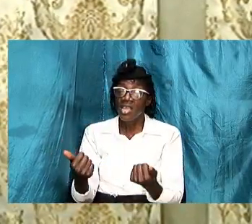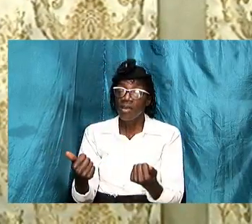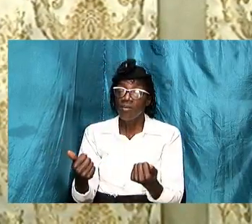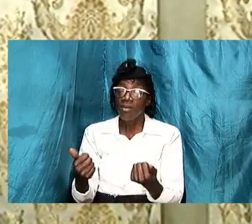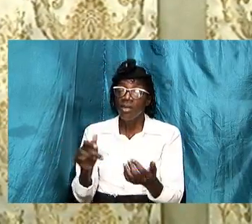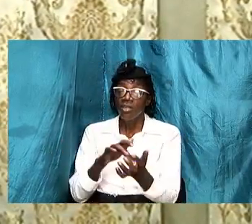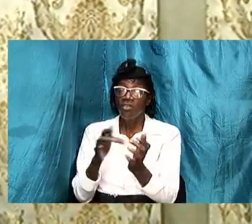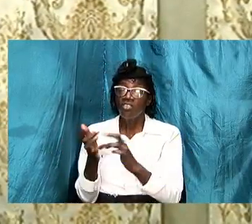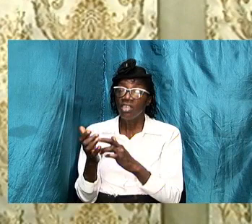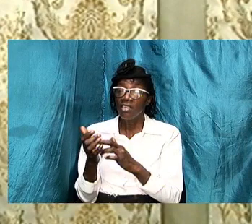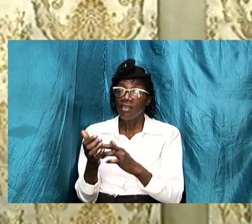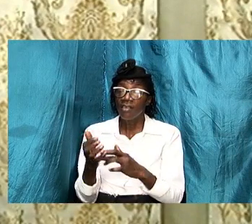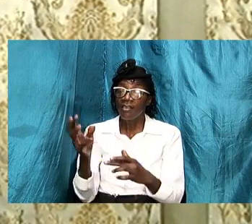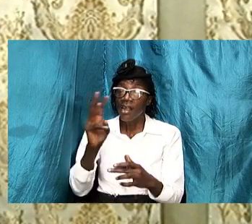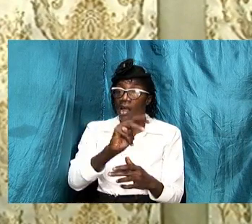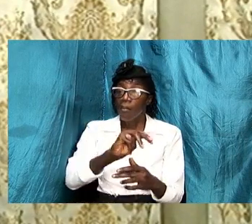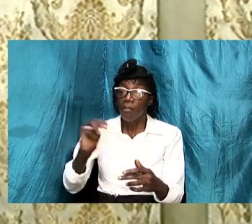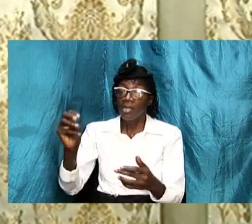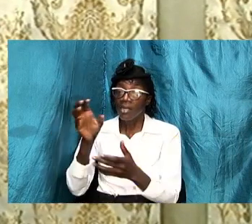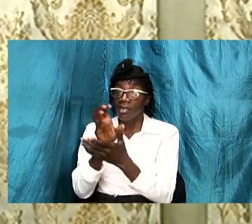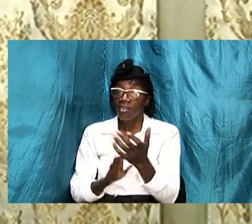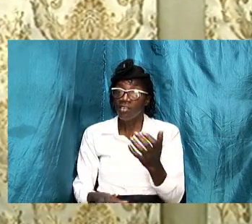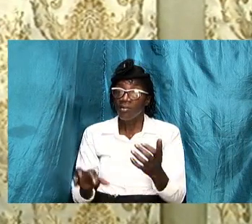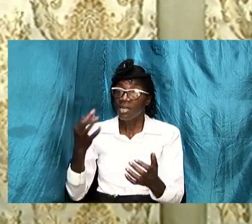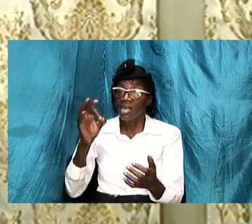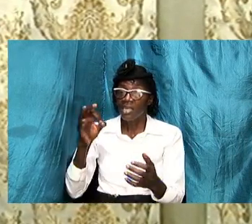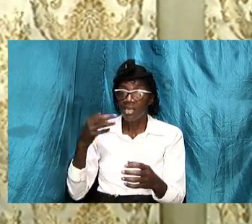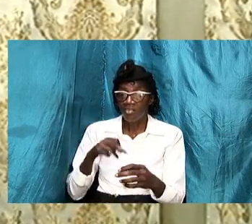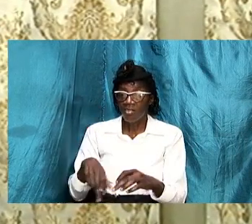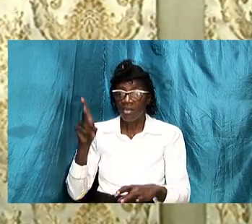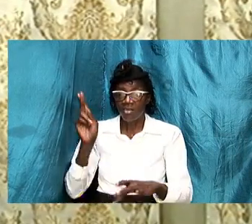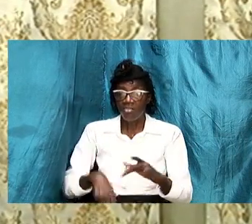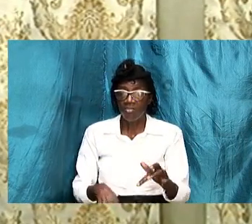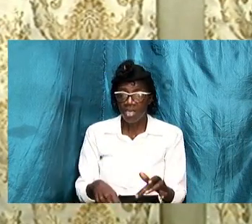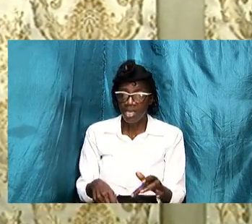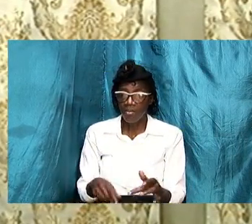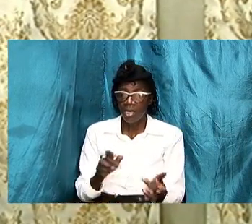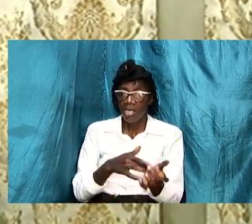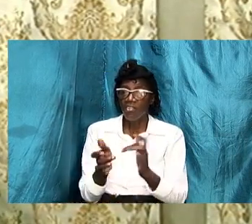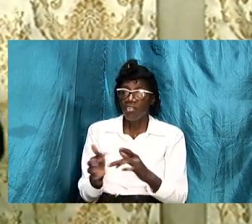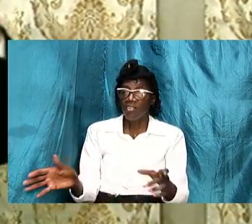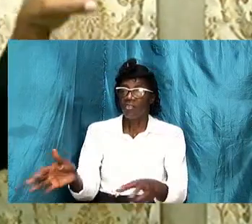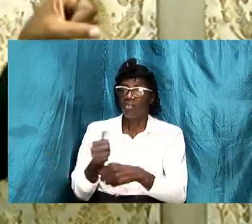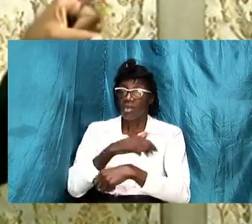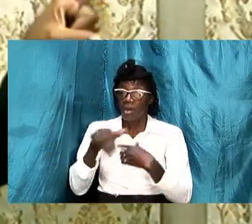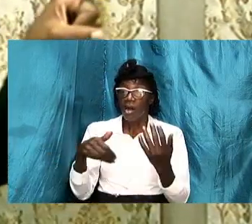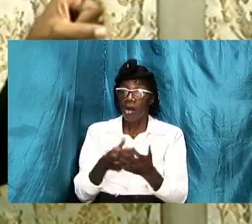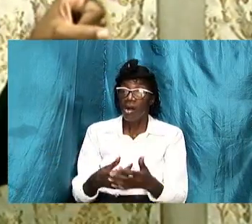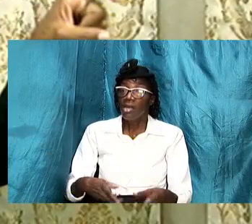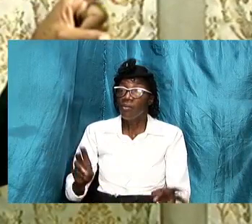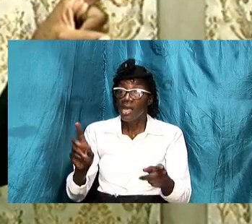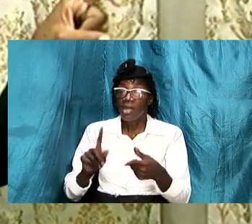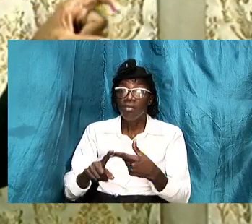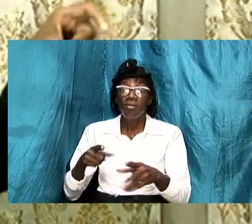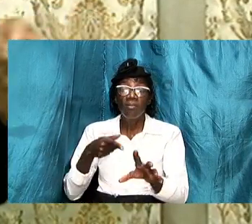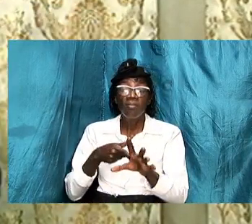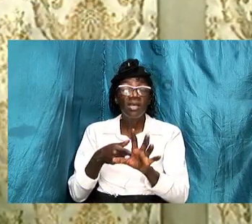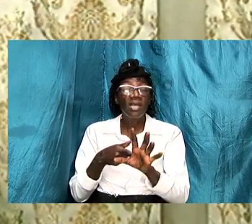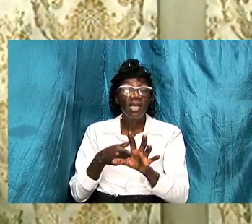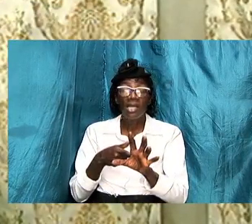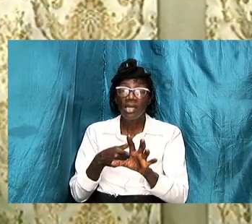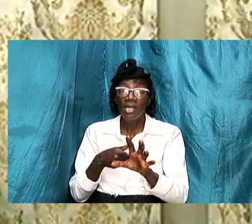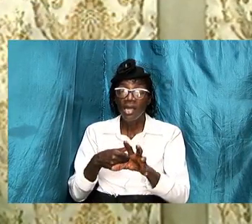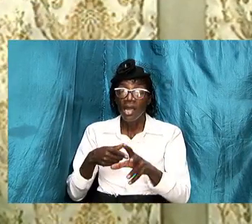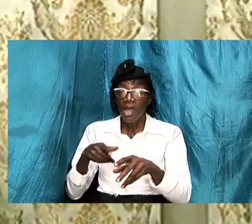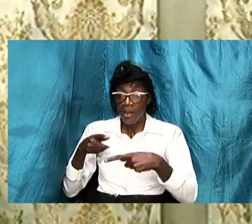matthew 19 and tried to trick him jesus took them all the way back to begin to the beginning they